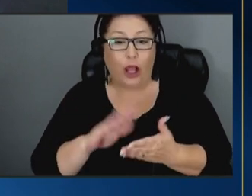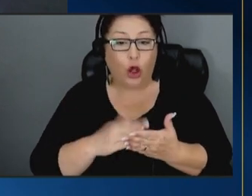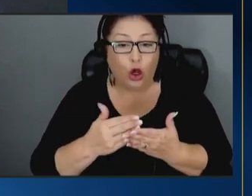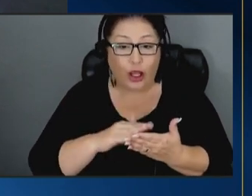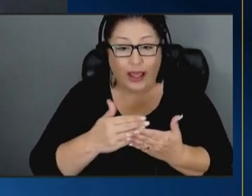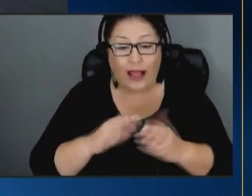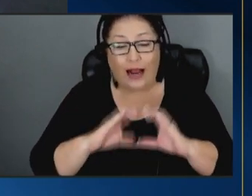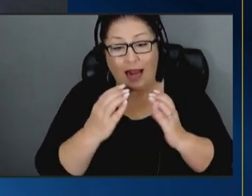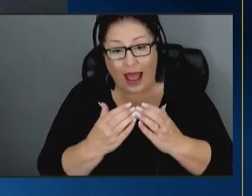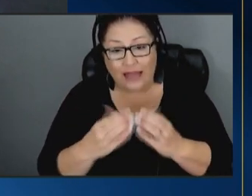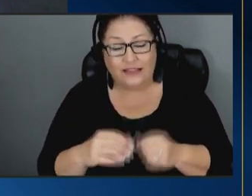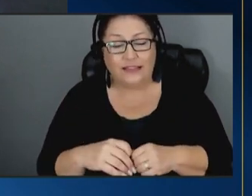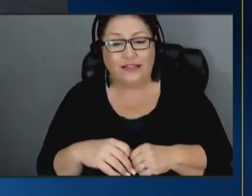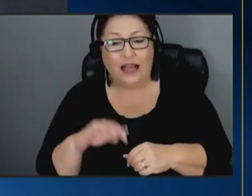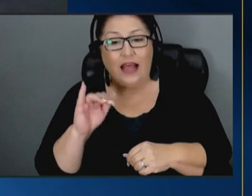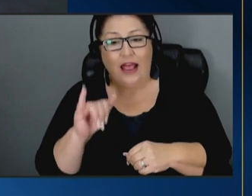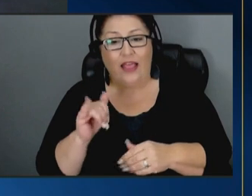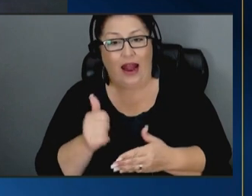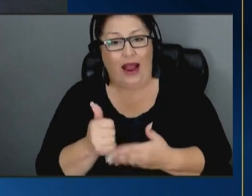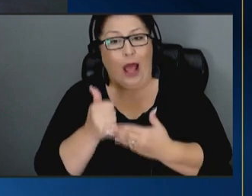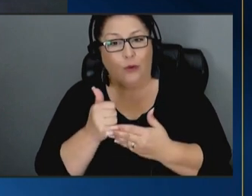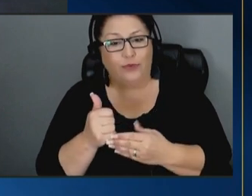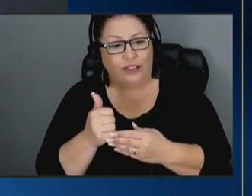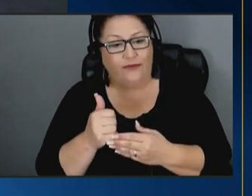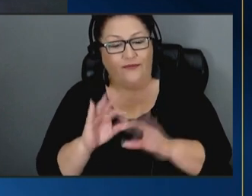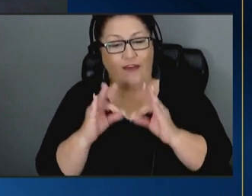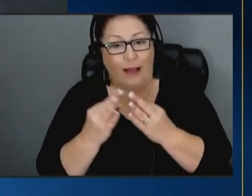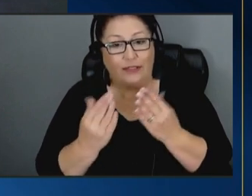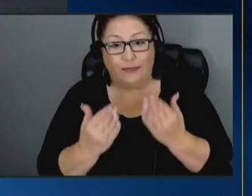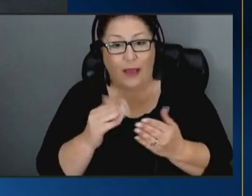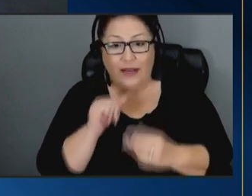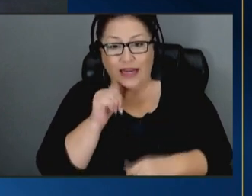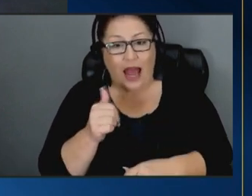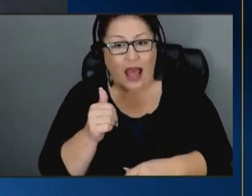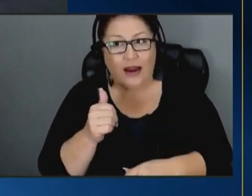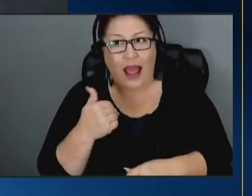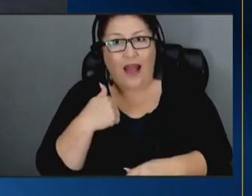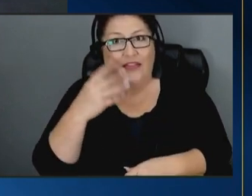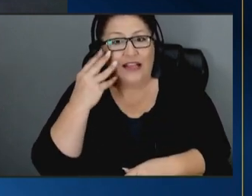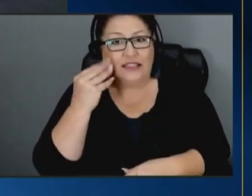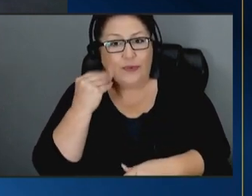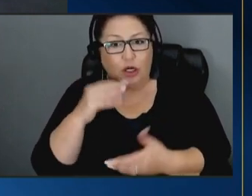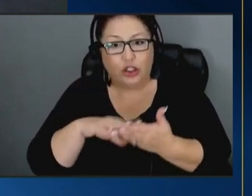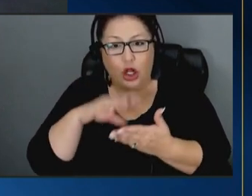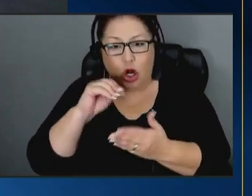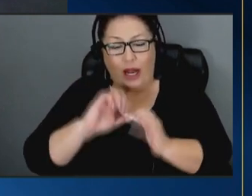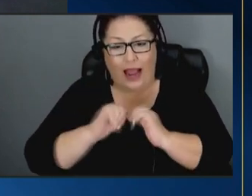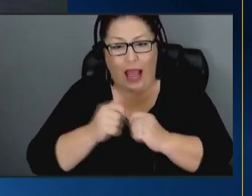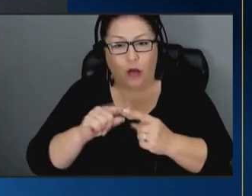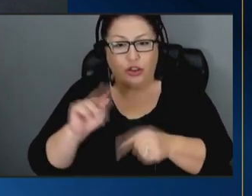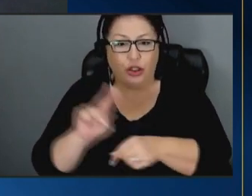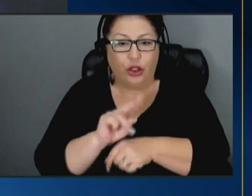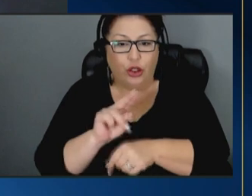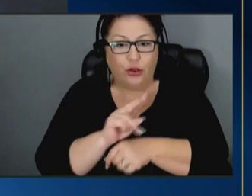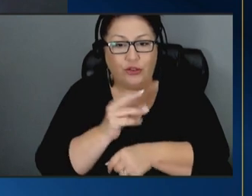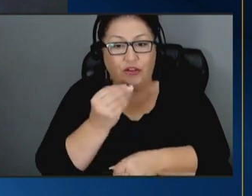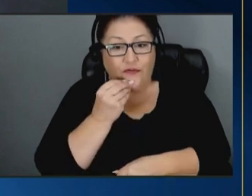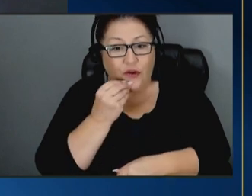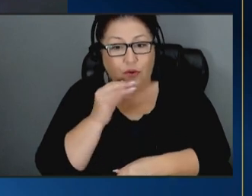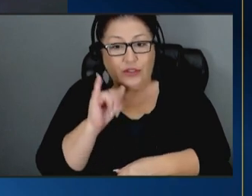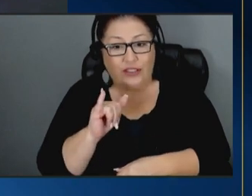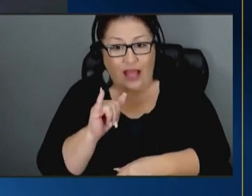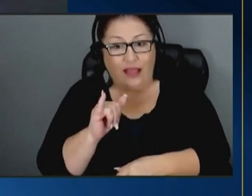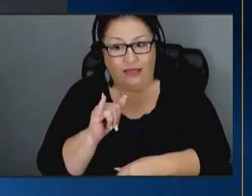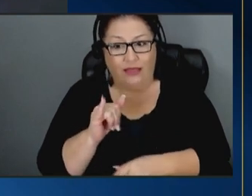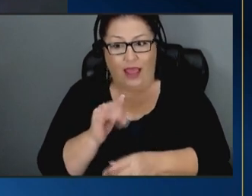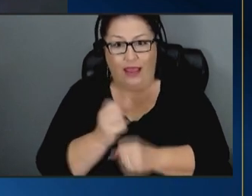and things to help habilitate families that may not have had the experience in learning how to use the foods that they are recipients